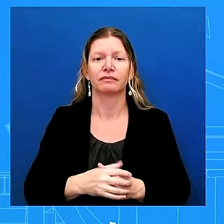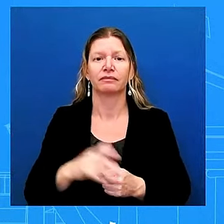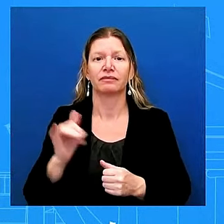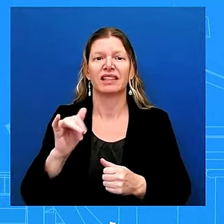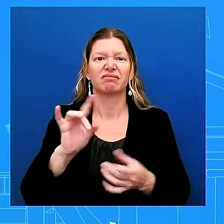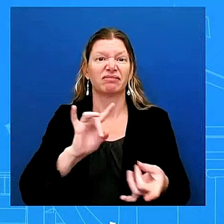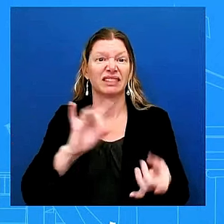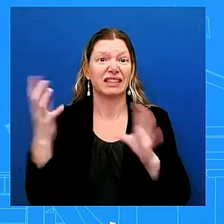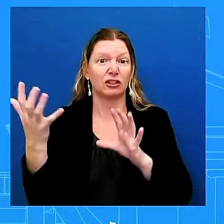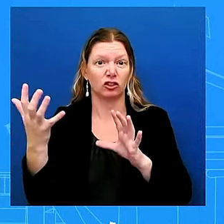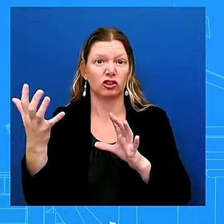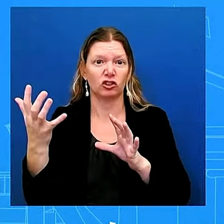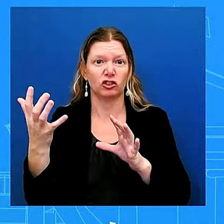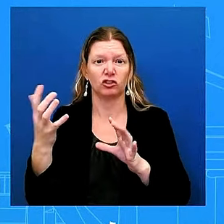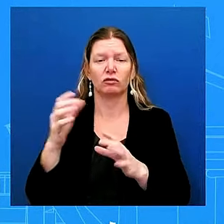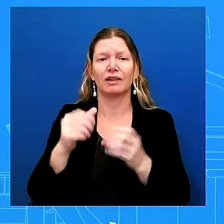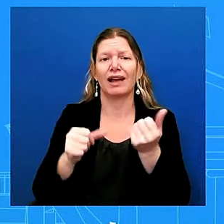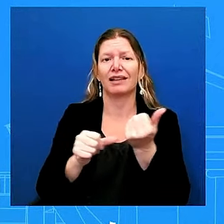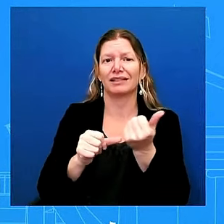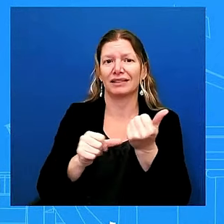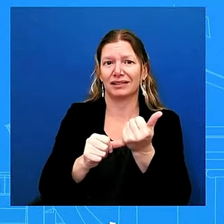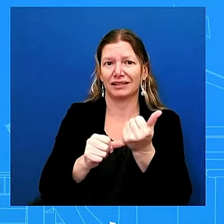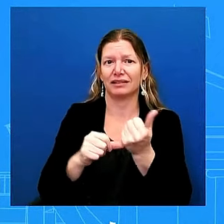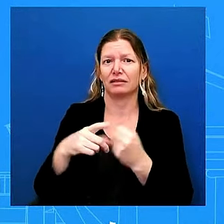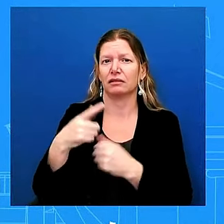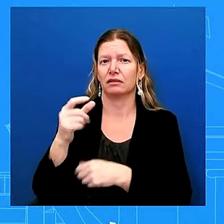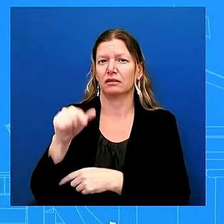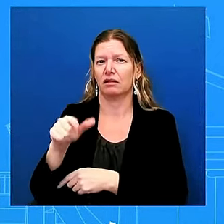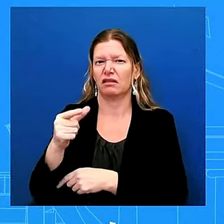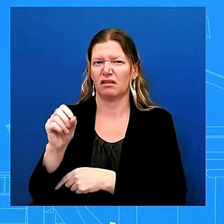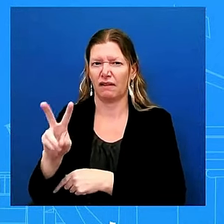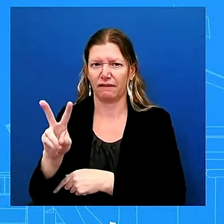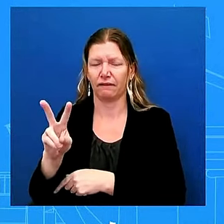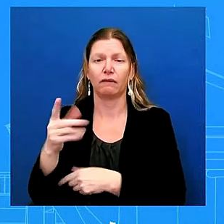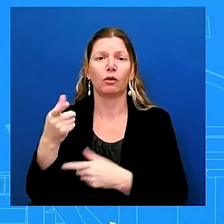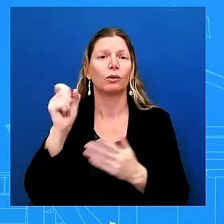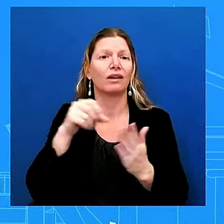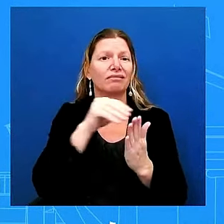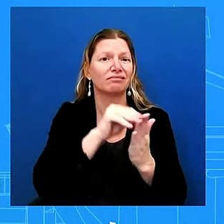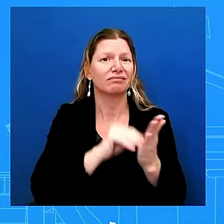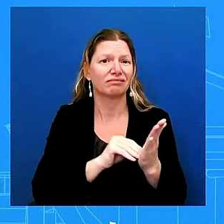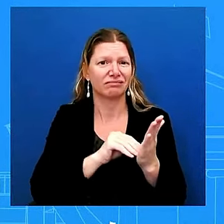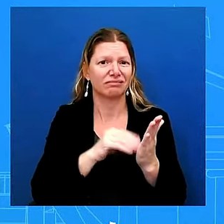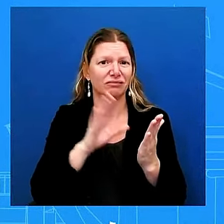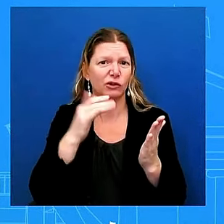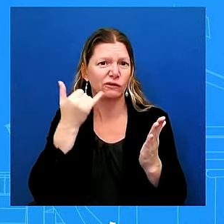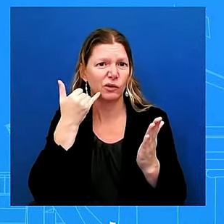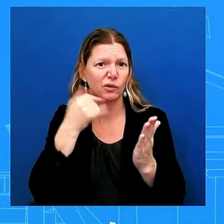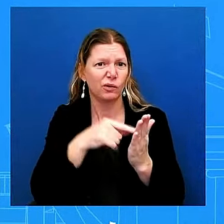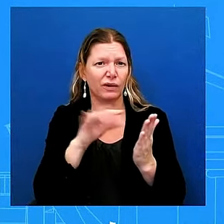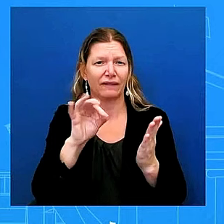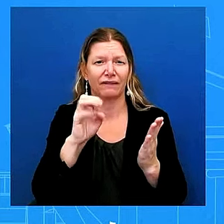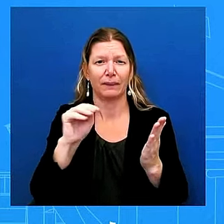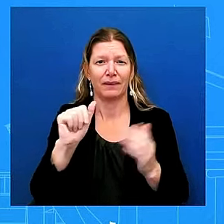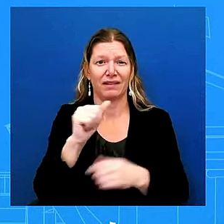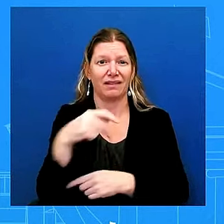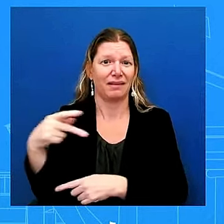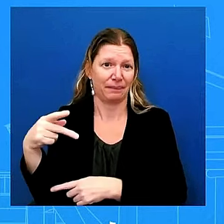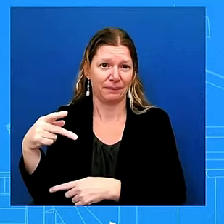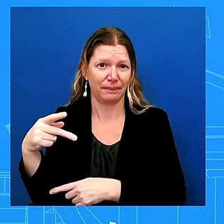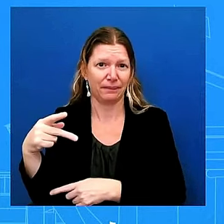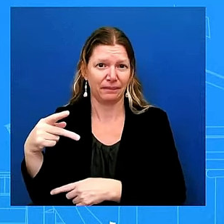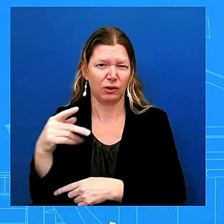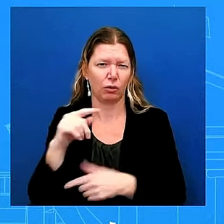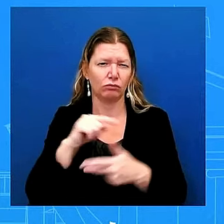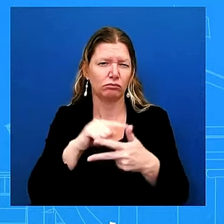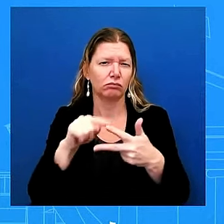device through the fema app and that brings me to our response under president